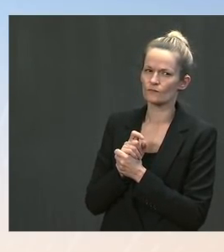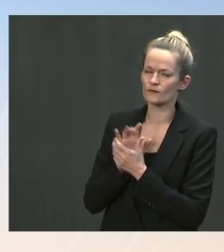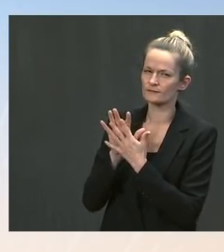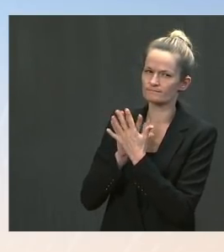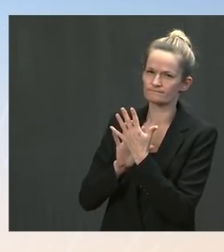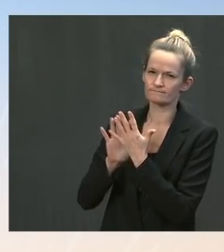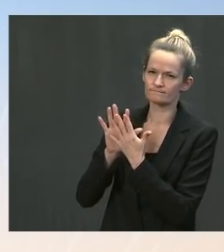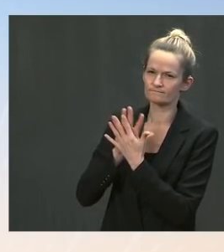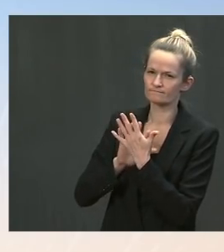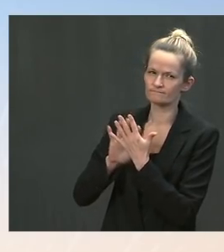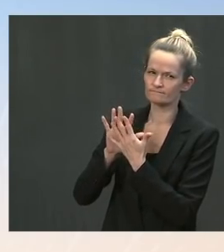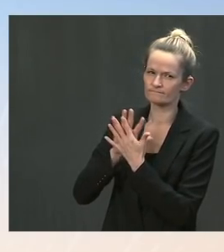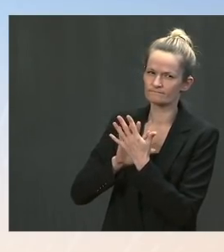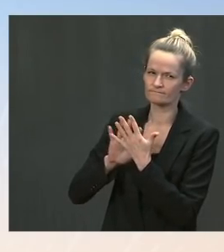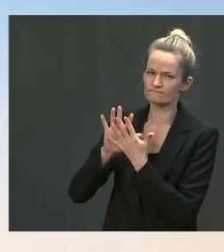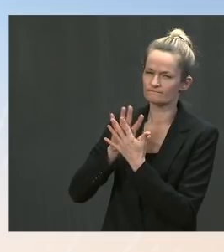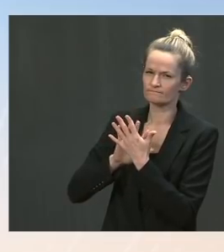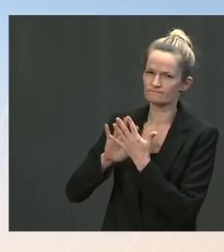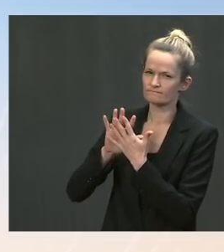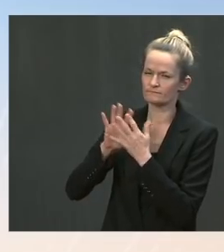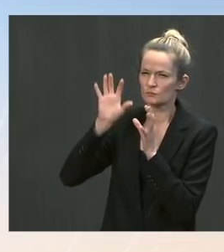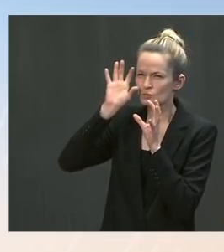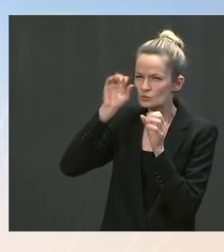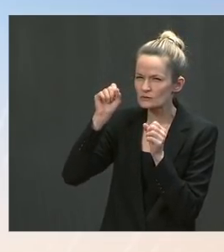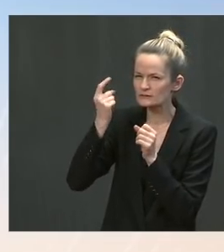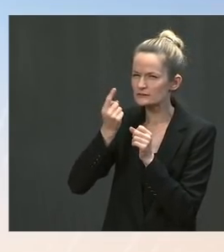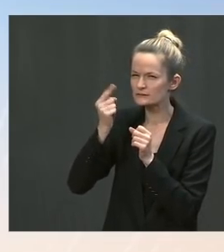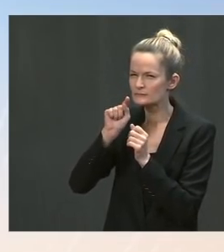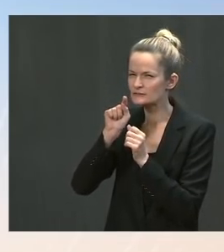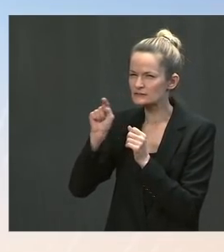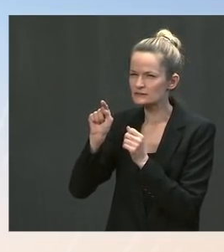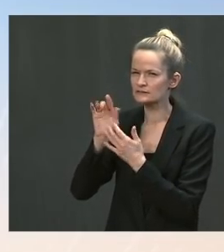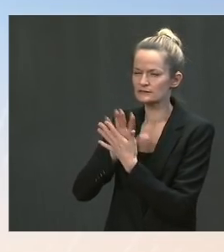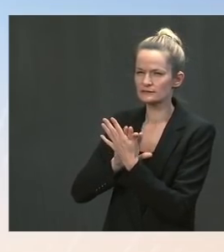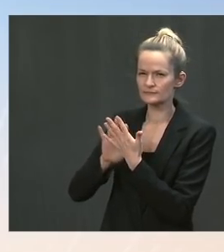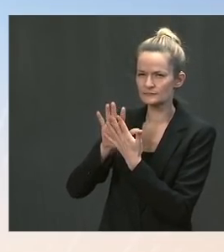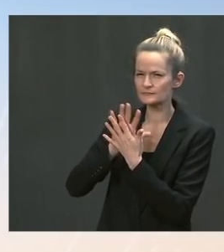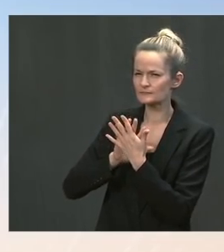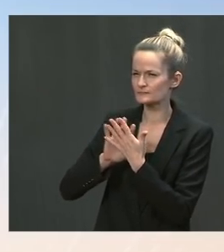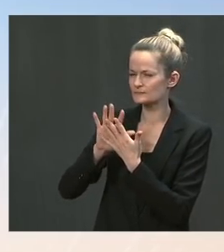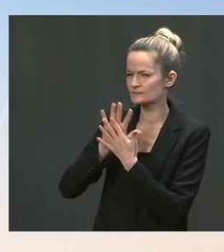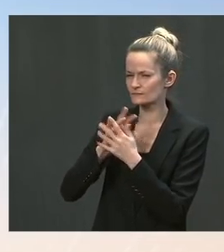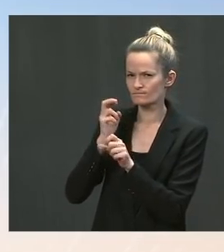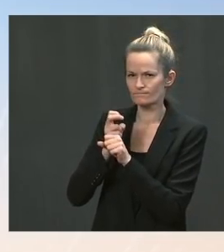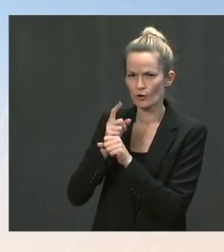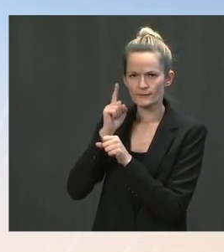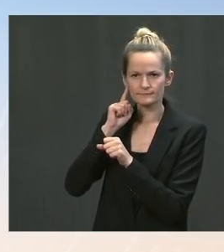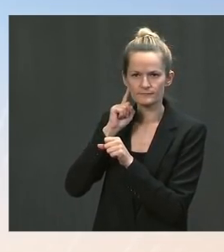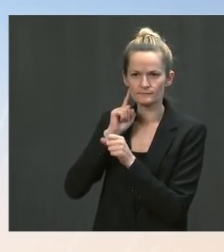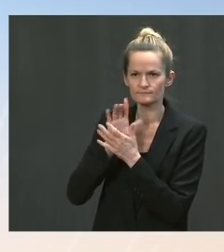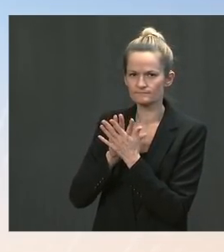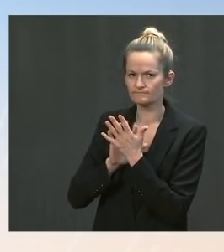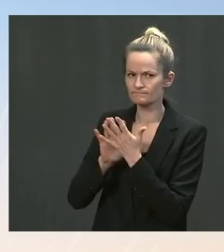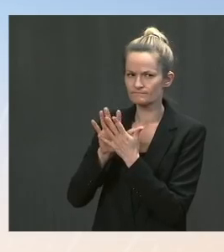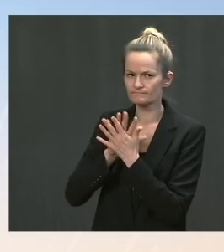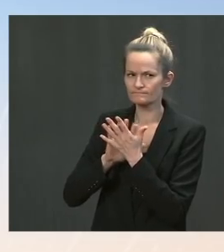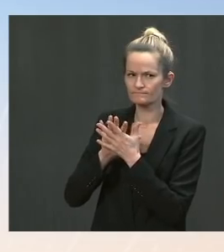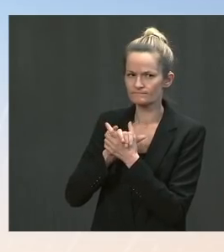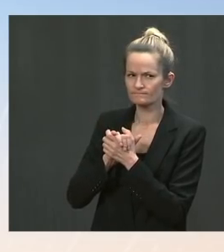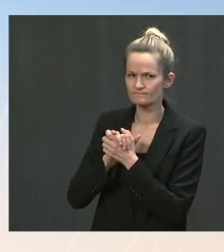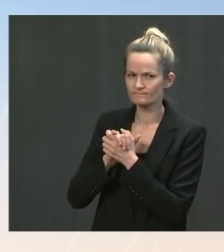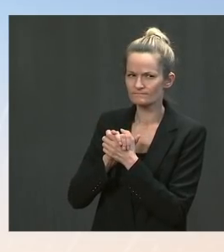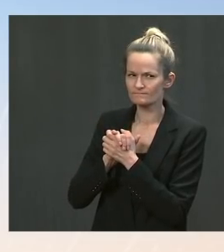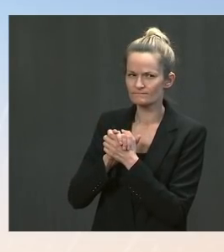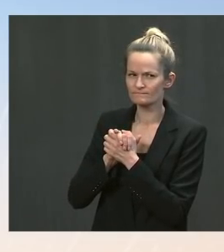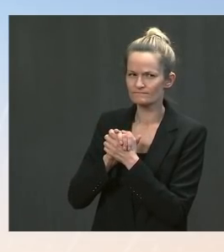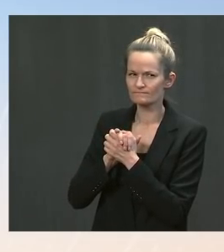the World Heritage Site, which has just been taken over by forces from Tigray, not to mention the lives of the people there? Ms.